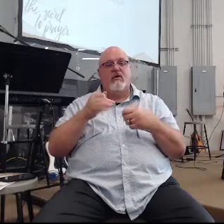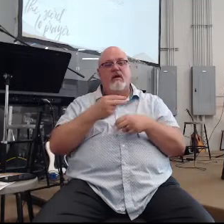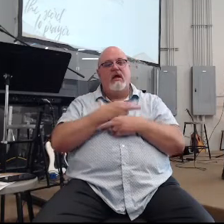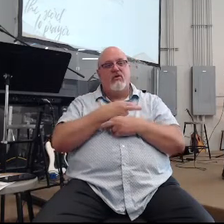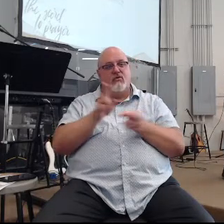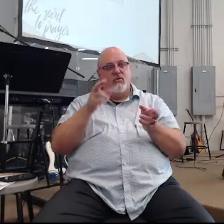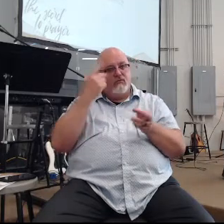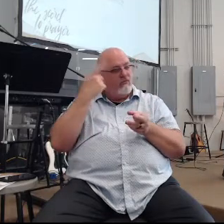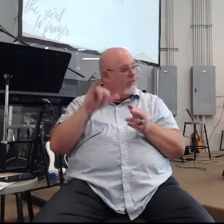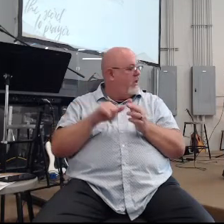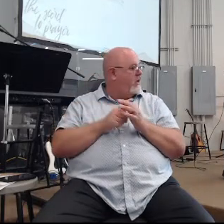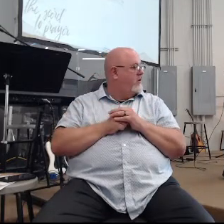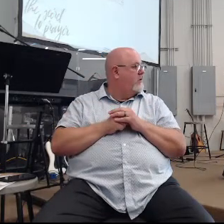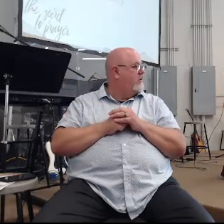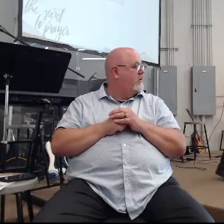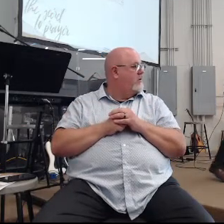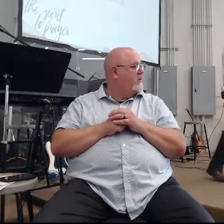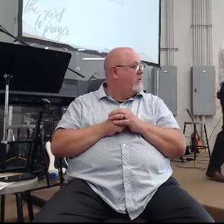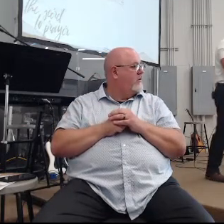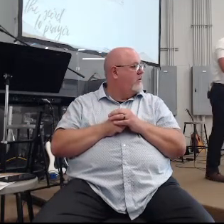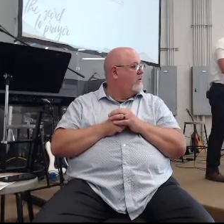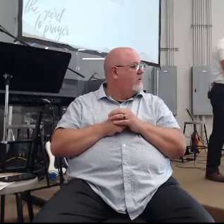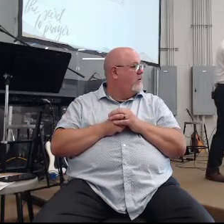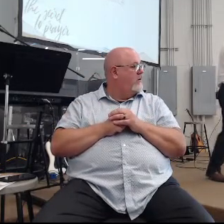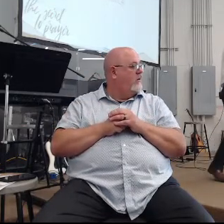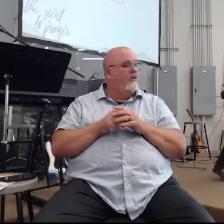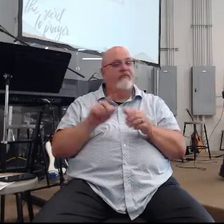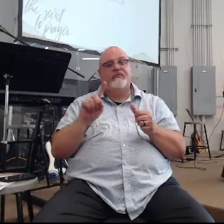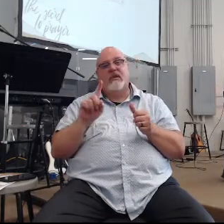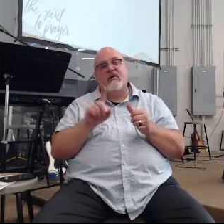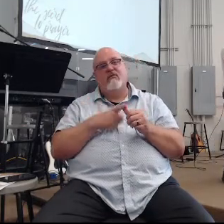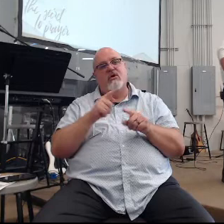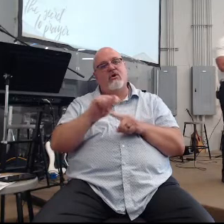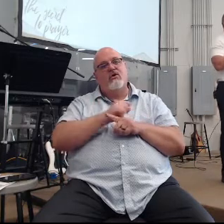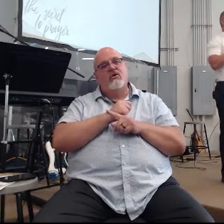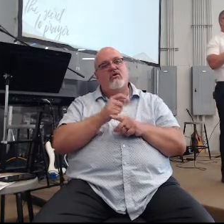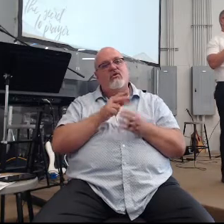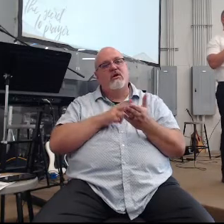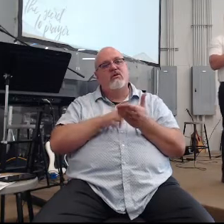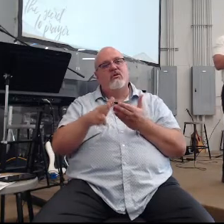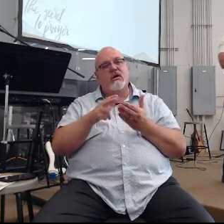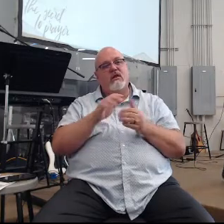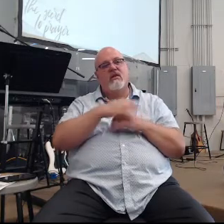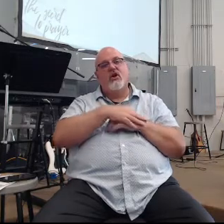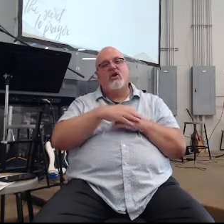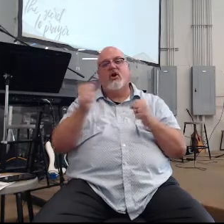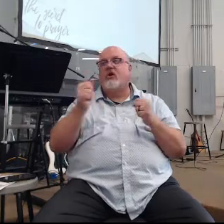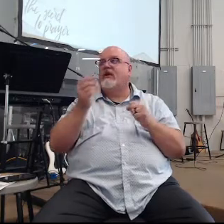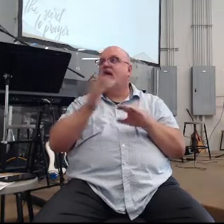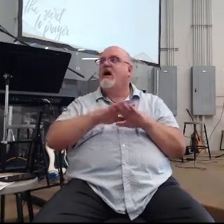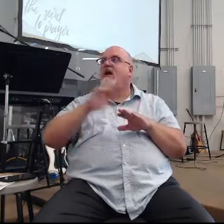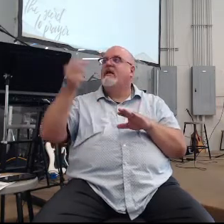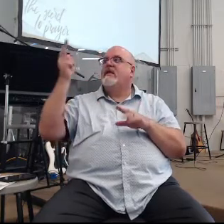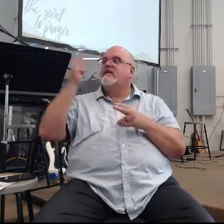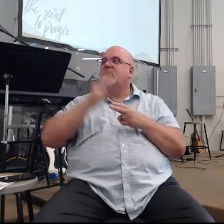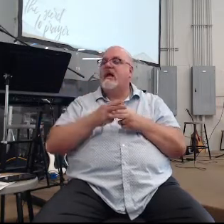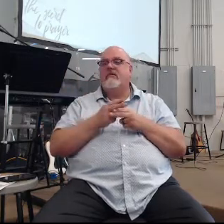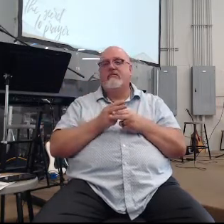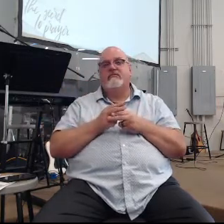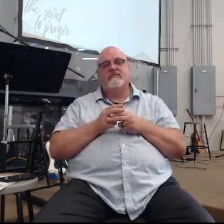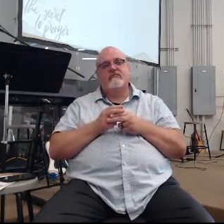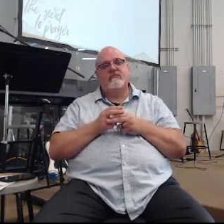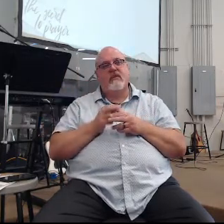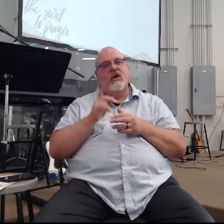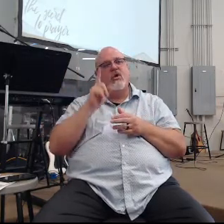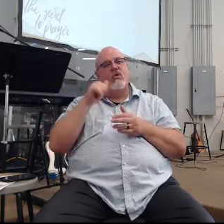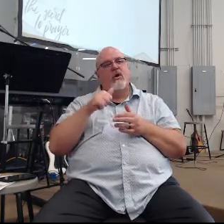so we're going to finish there Lord willing so let's look at our first training truth calling on his name so how so what is the